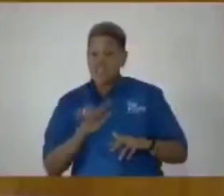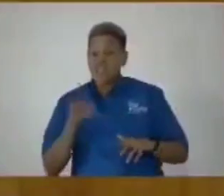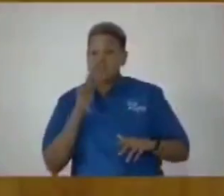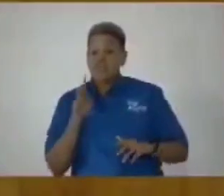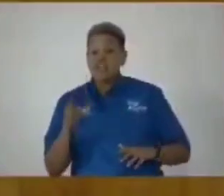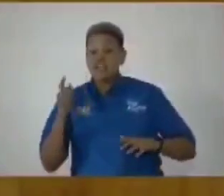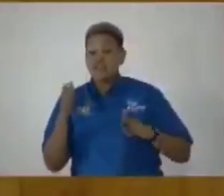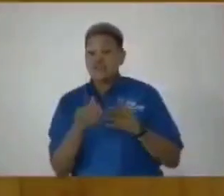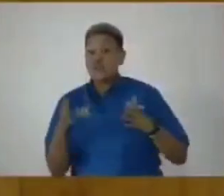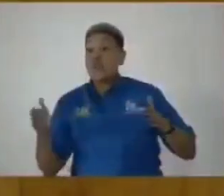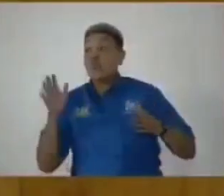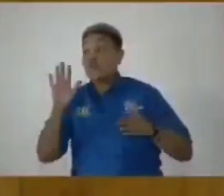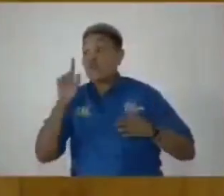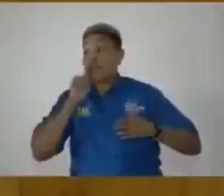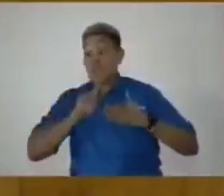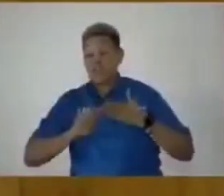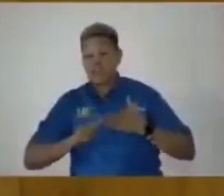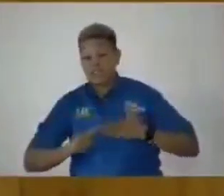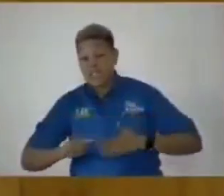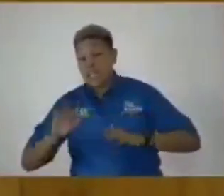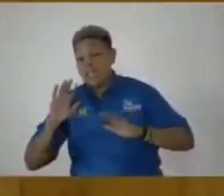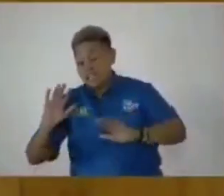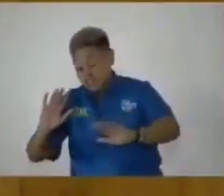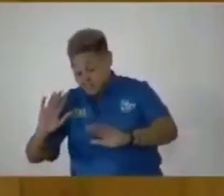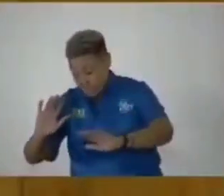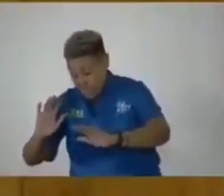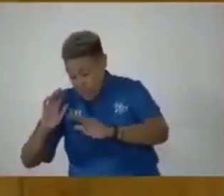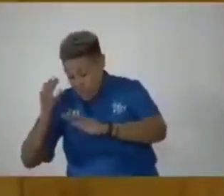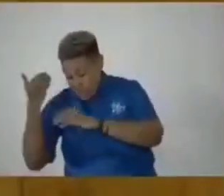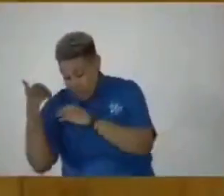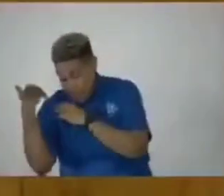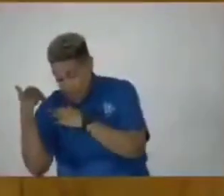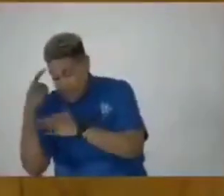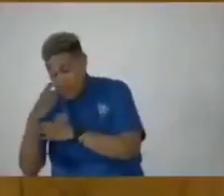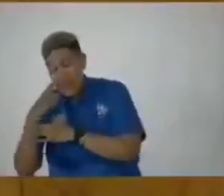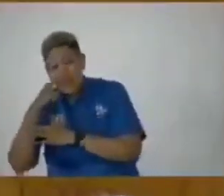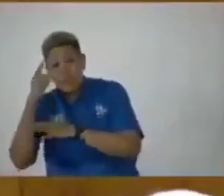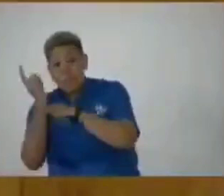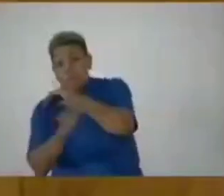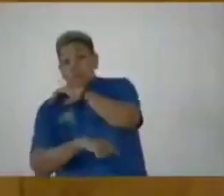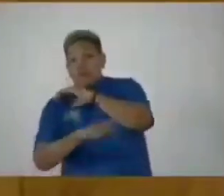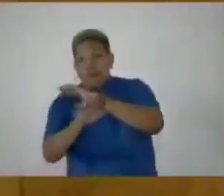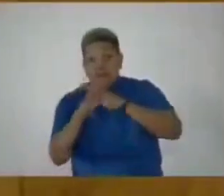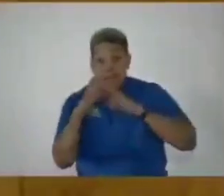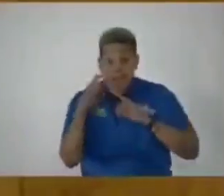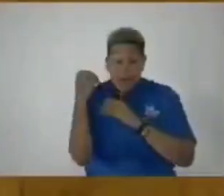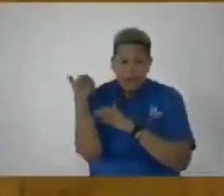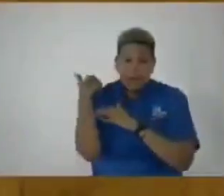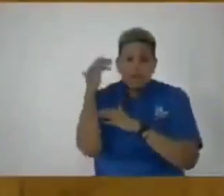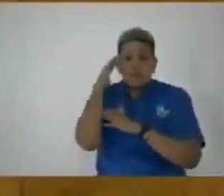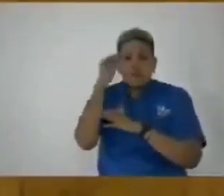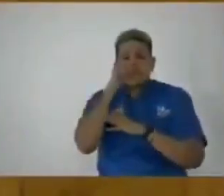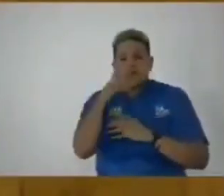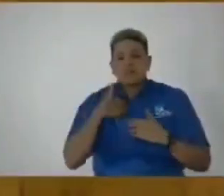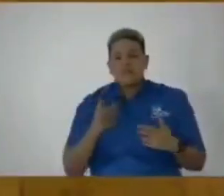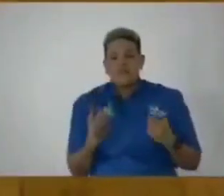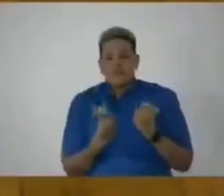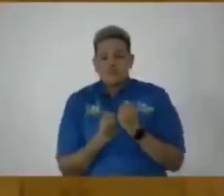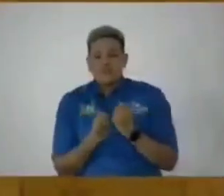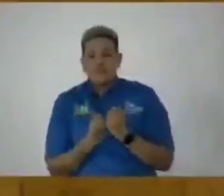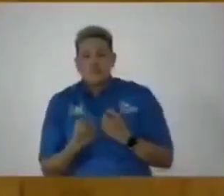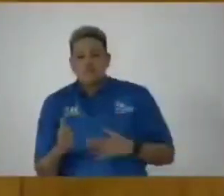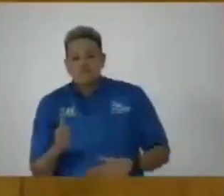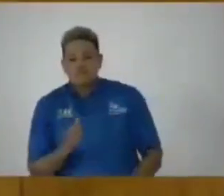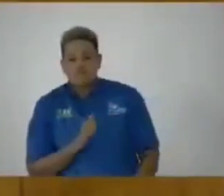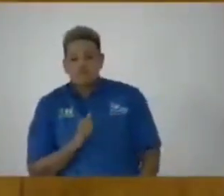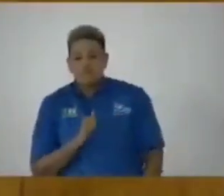scope of their investigatory mandate, their prosecutorial mandate, will not have my support. I